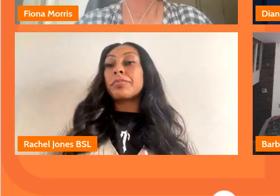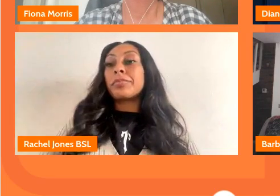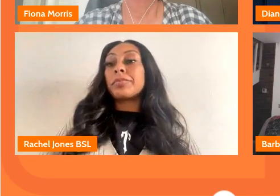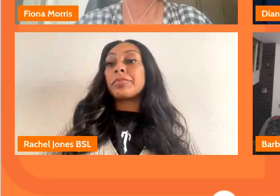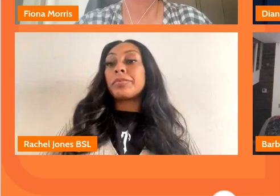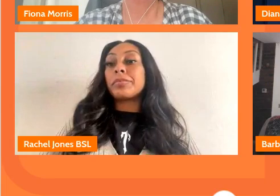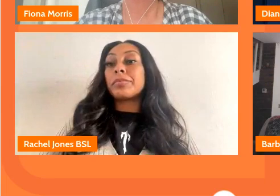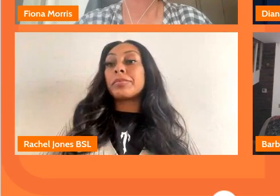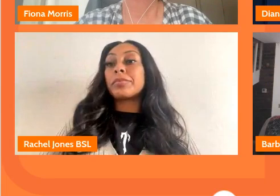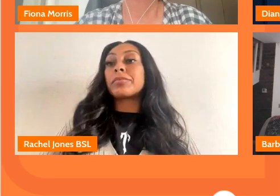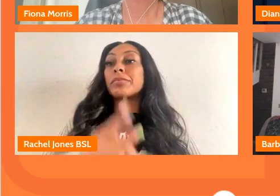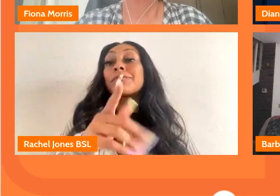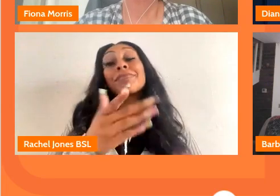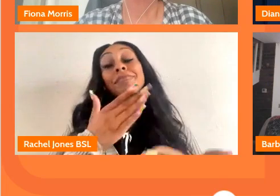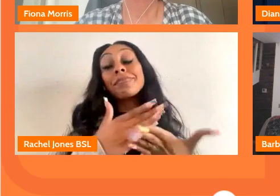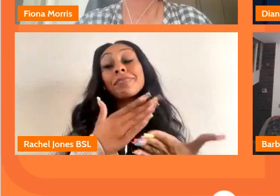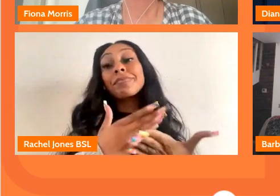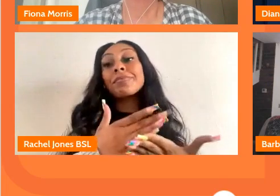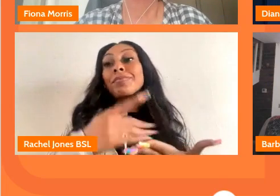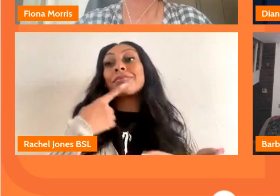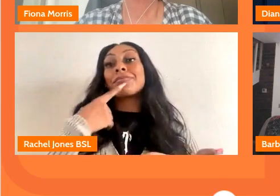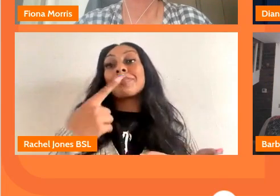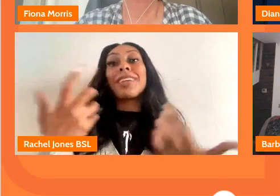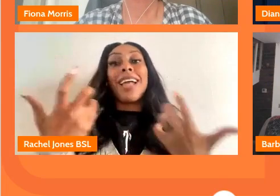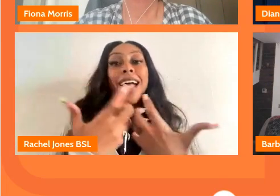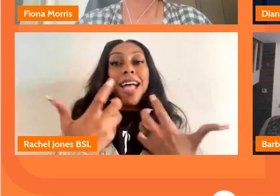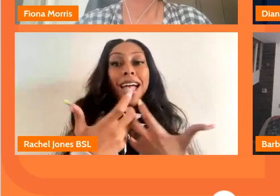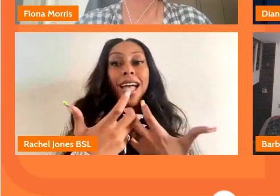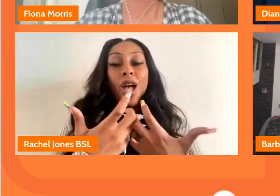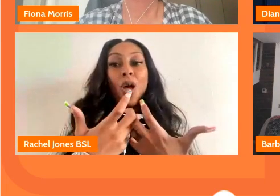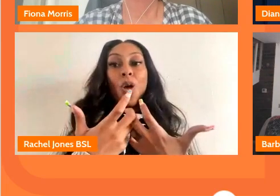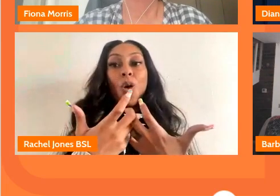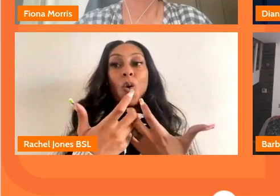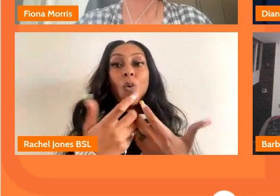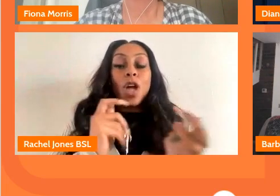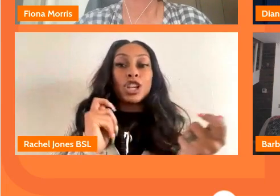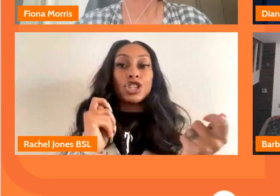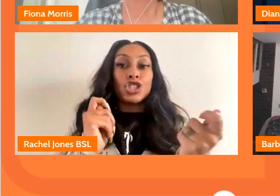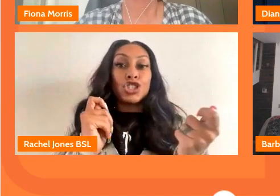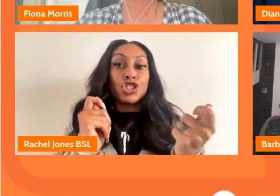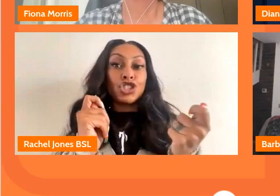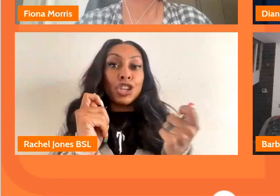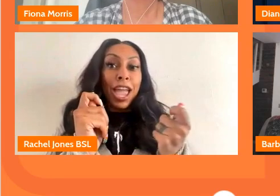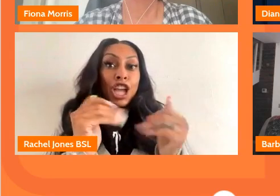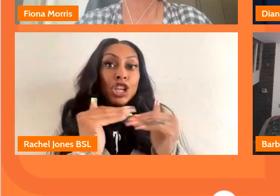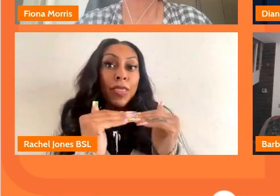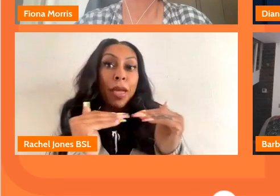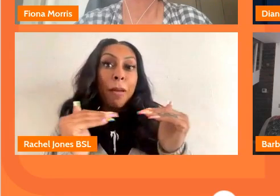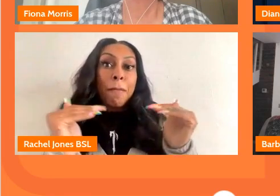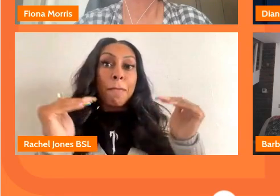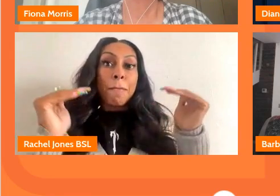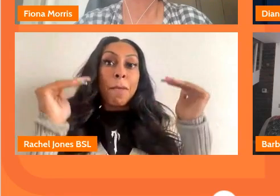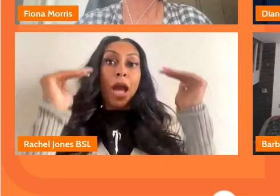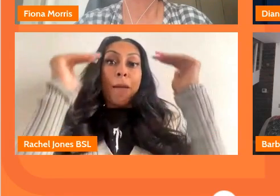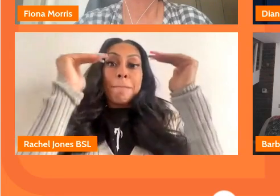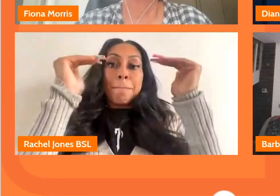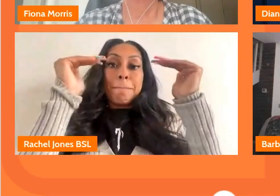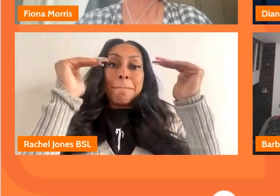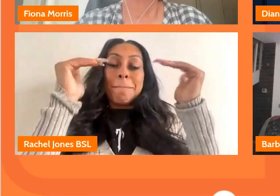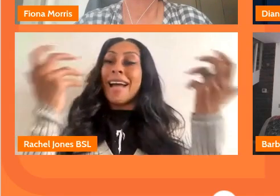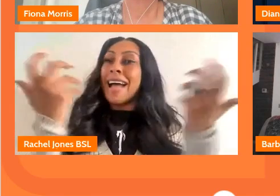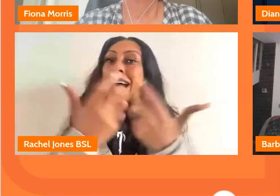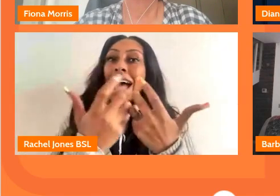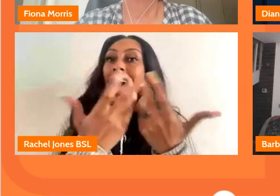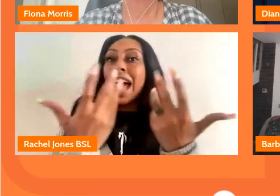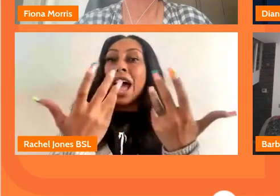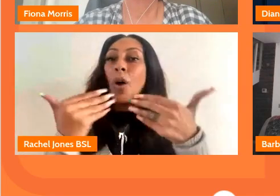breakout story it may well be about saying well look how do you now take this and leverage this moving forward how do you as well get as much